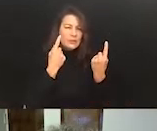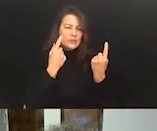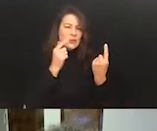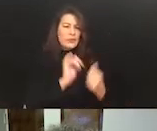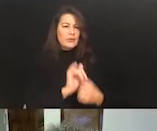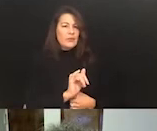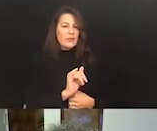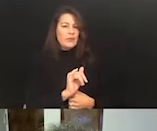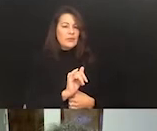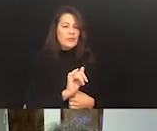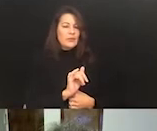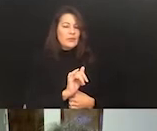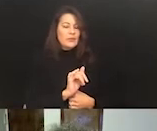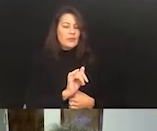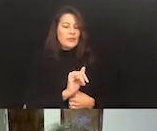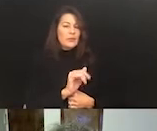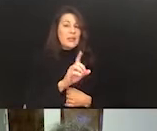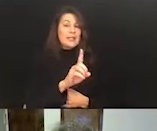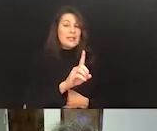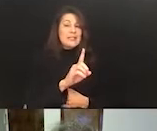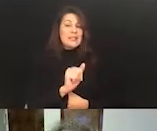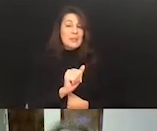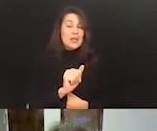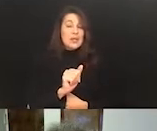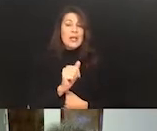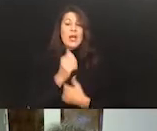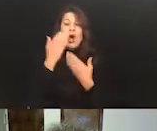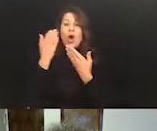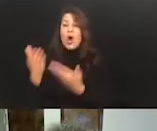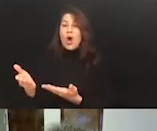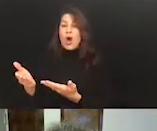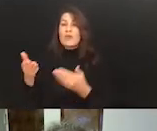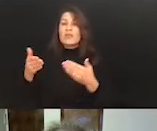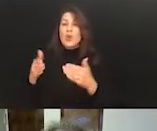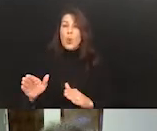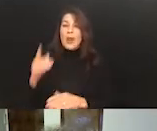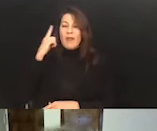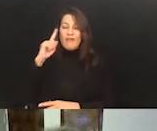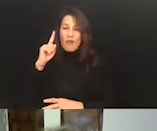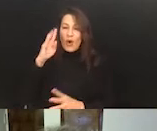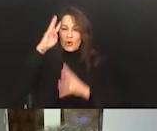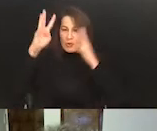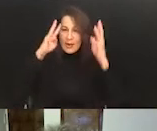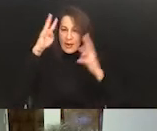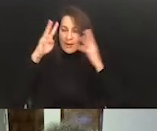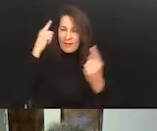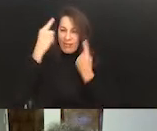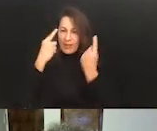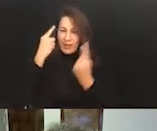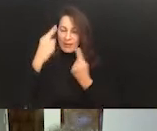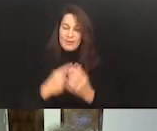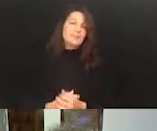that disability offers a way for creative thinking, new management practice,